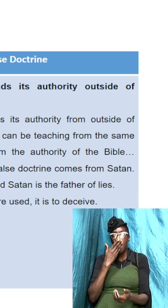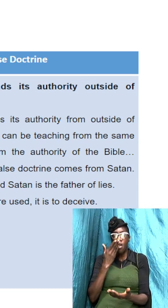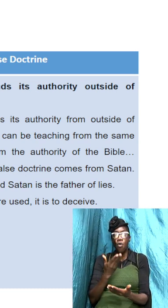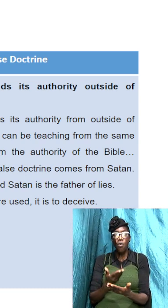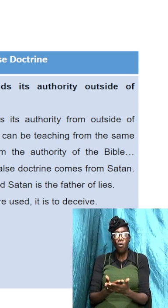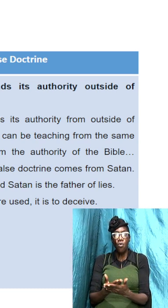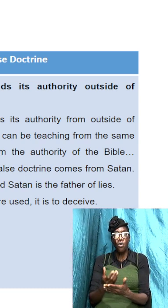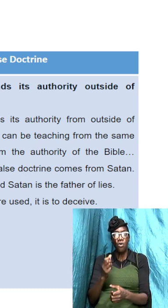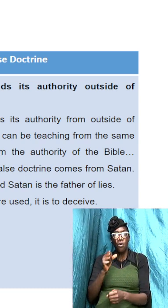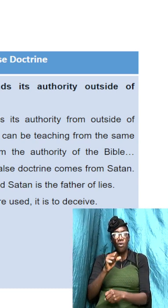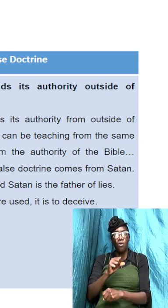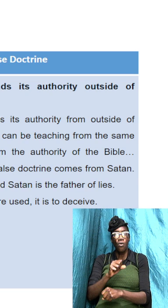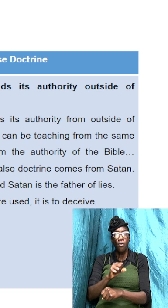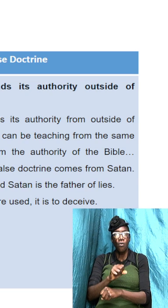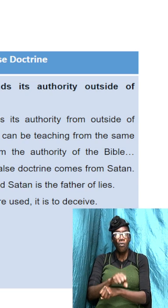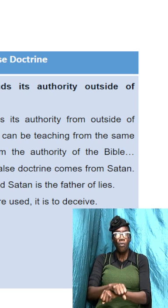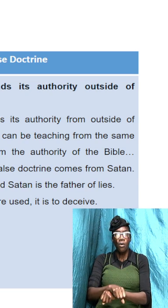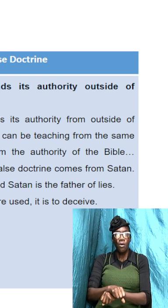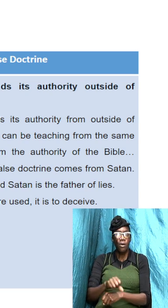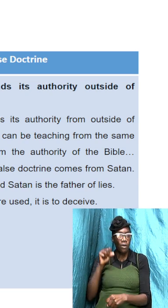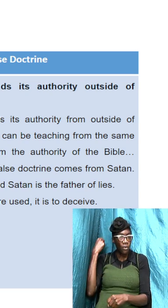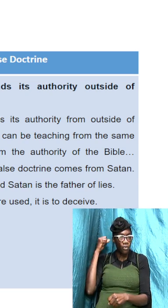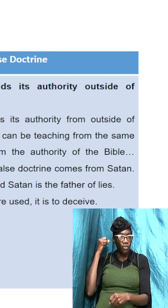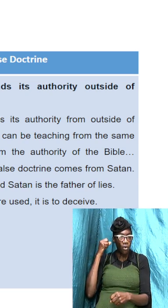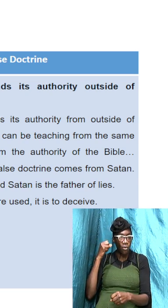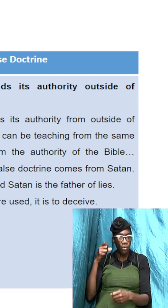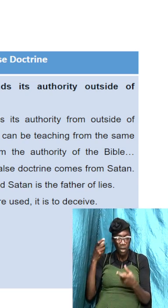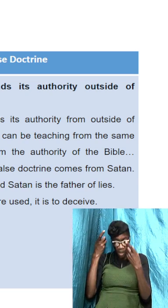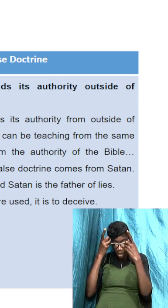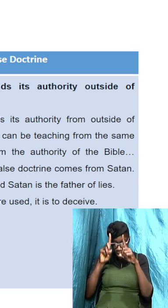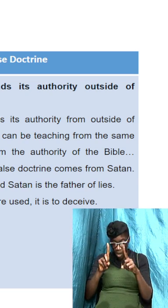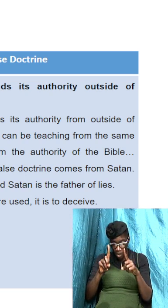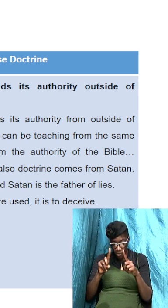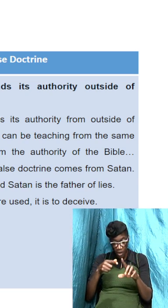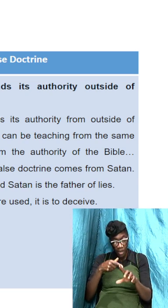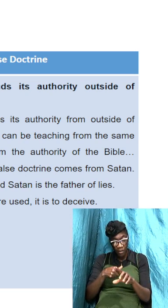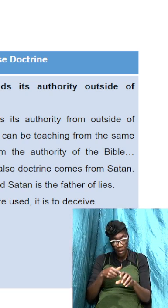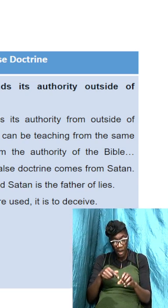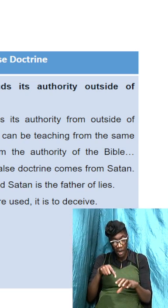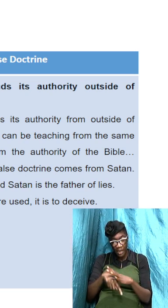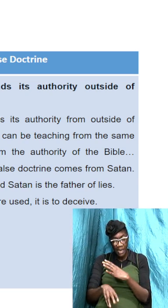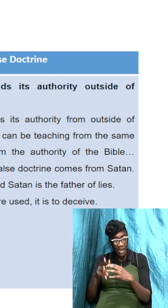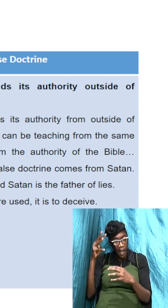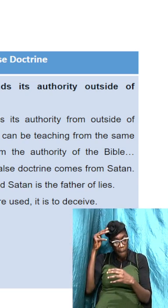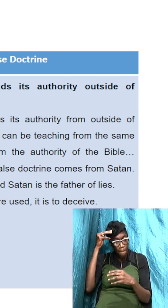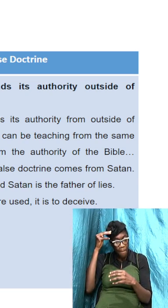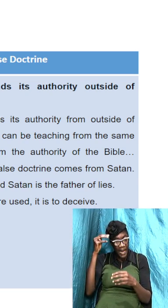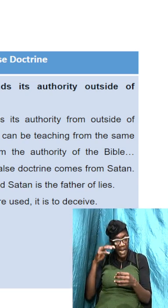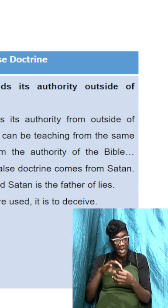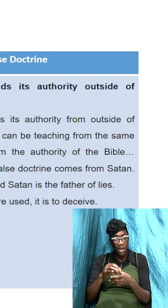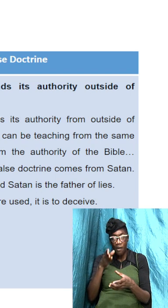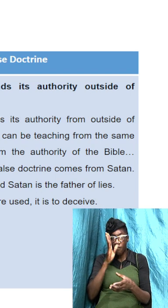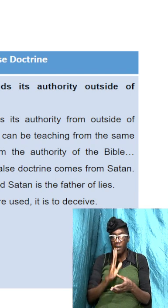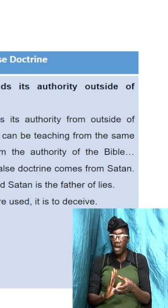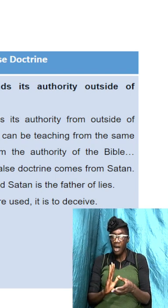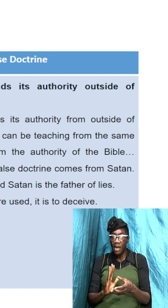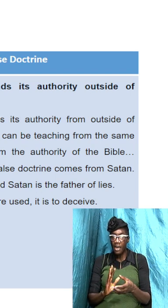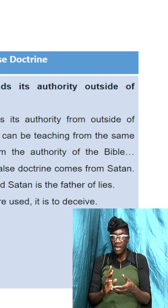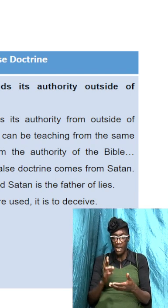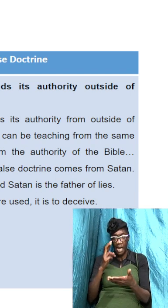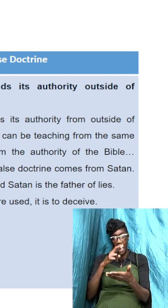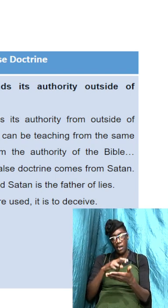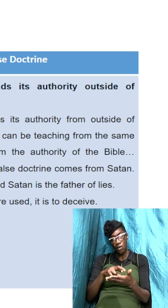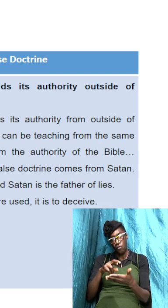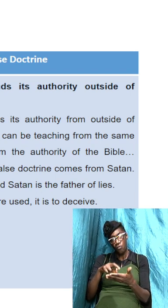sound doctrine originates in the mind of God and is recorded